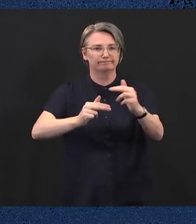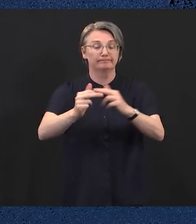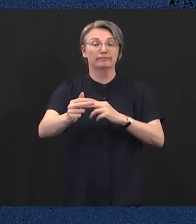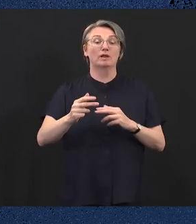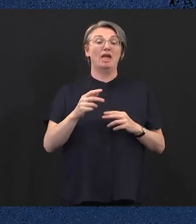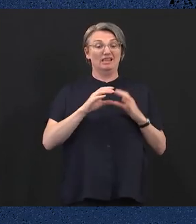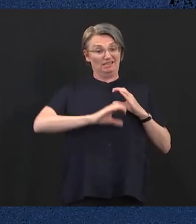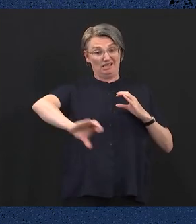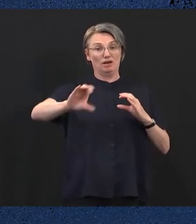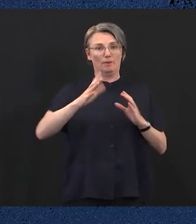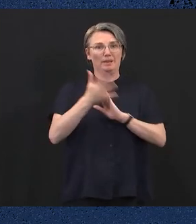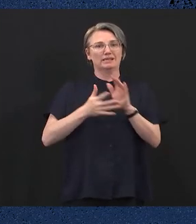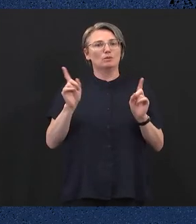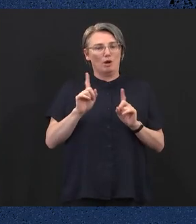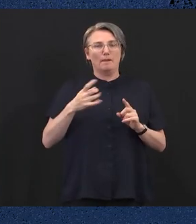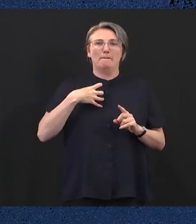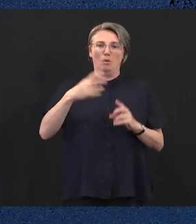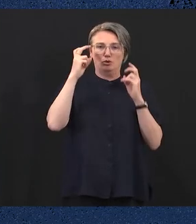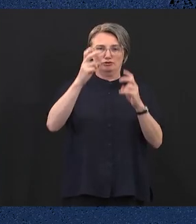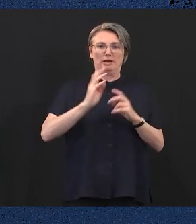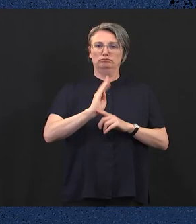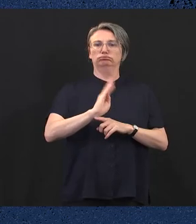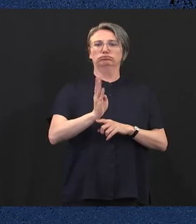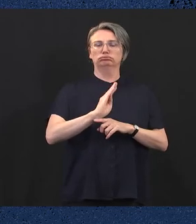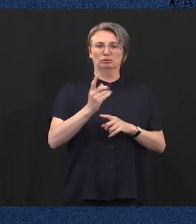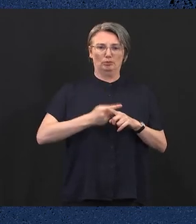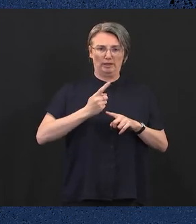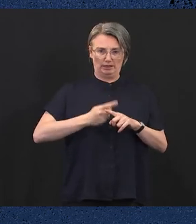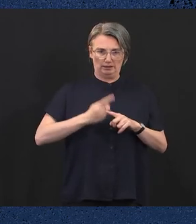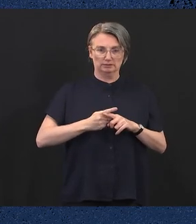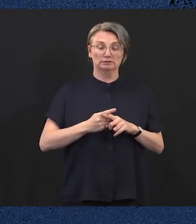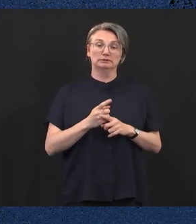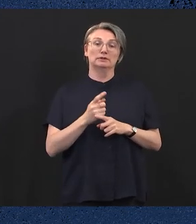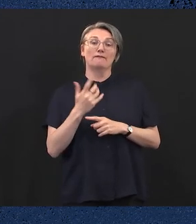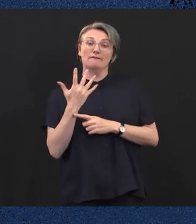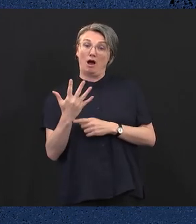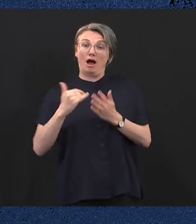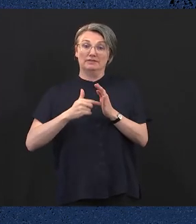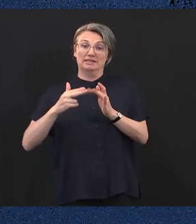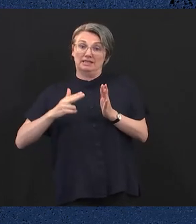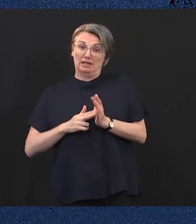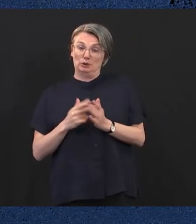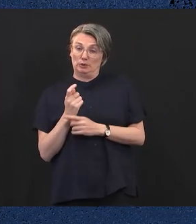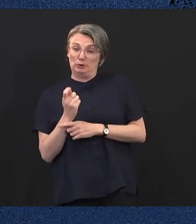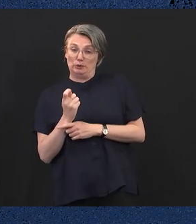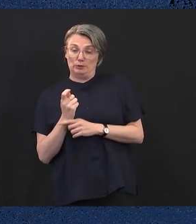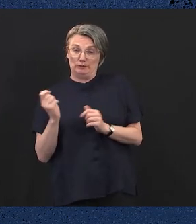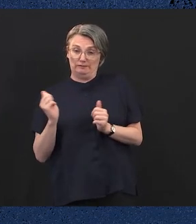often. Tunnelling is now finished and five underground stations are taking shape beneath our city.